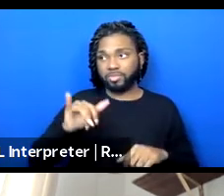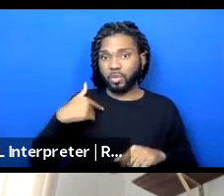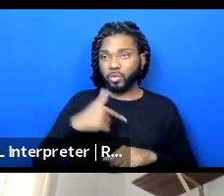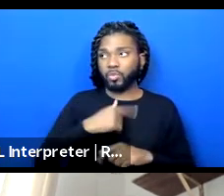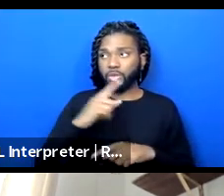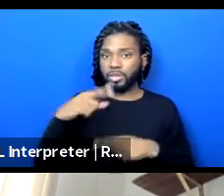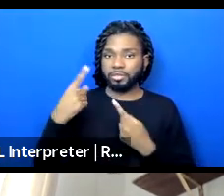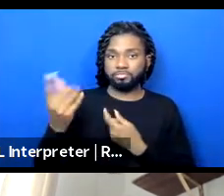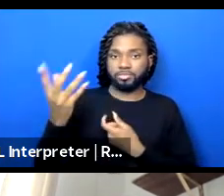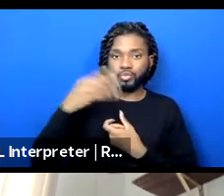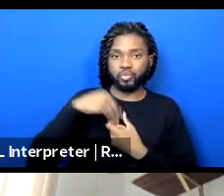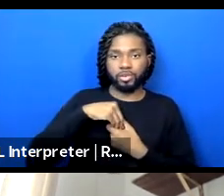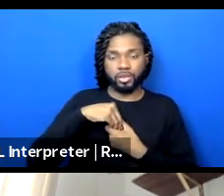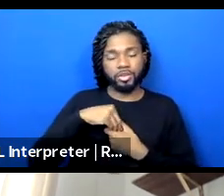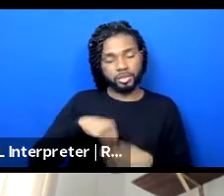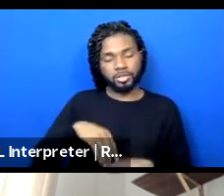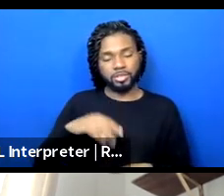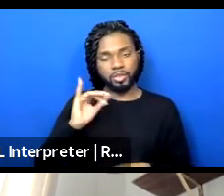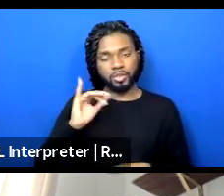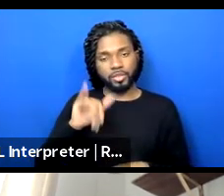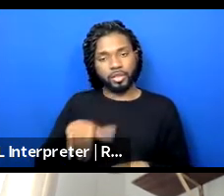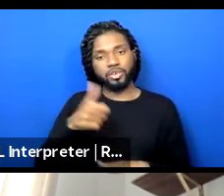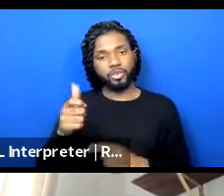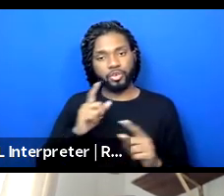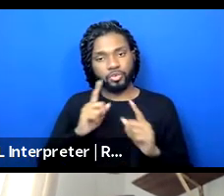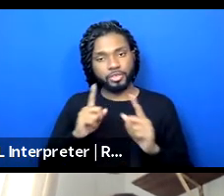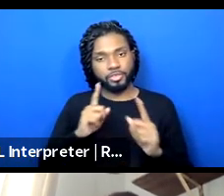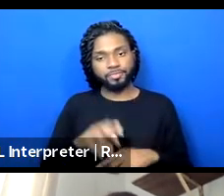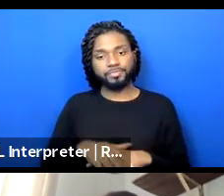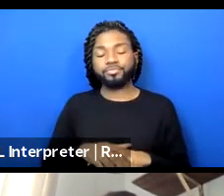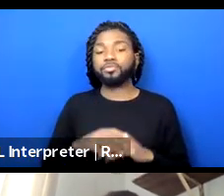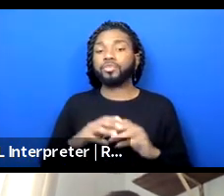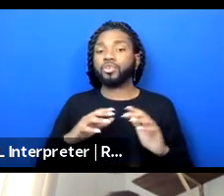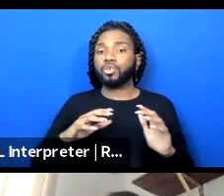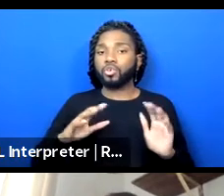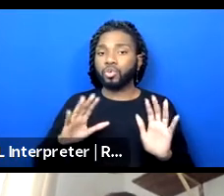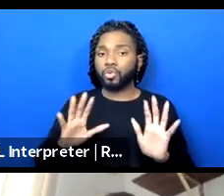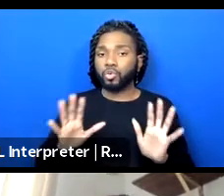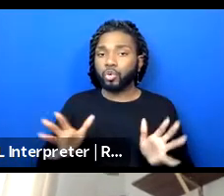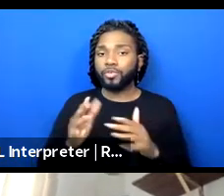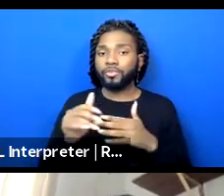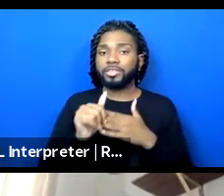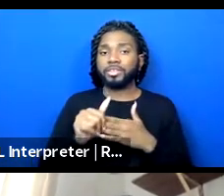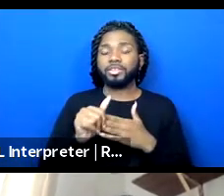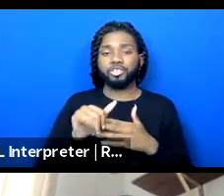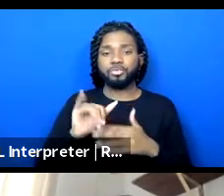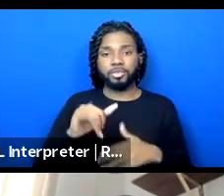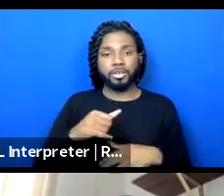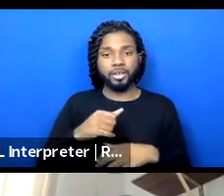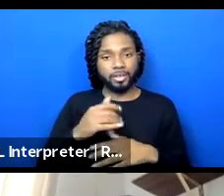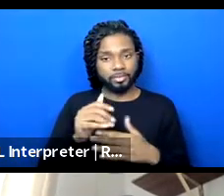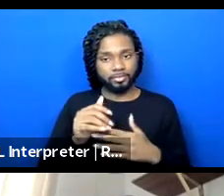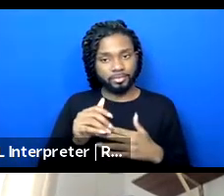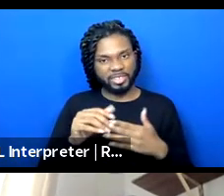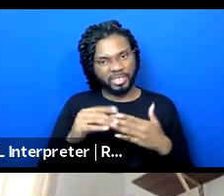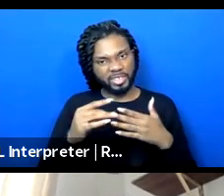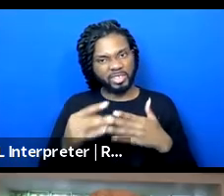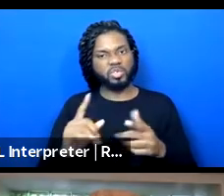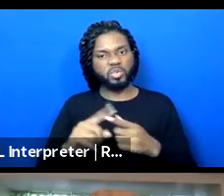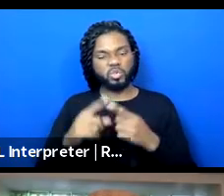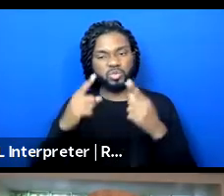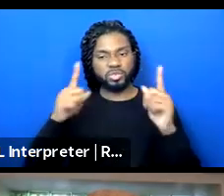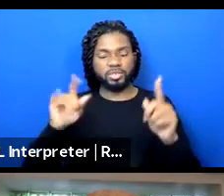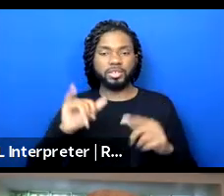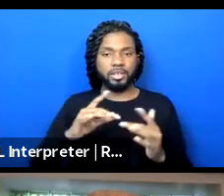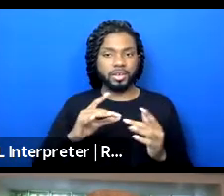internalized, I think is another conversation. Cultivation of leadership in ways that lead to success. That goes back to what Suming was